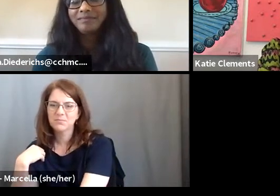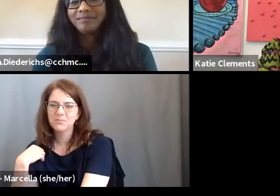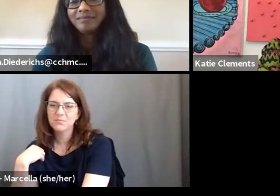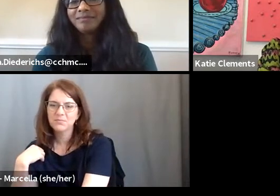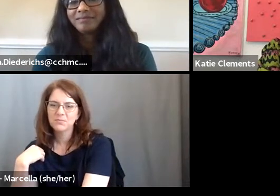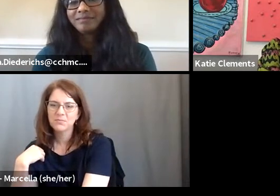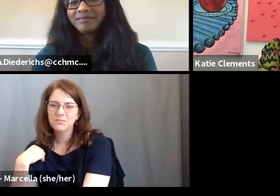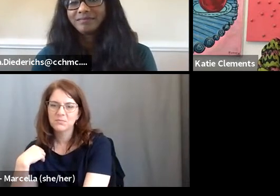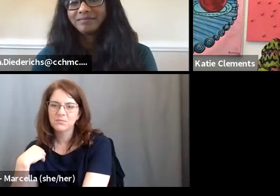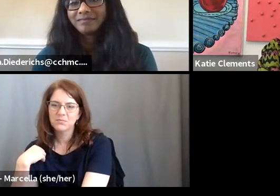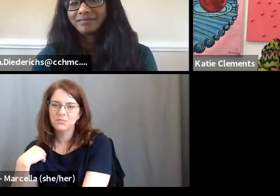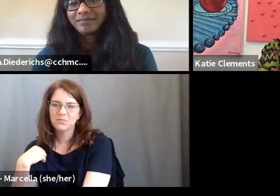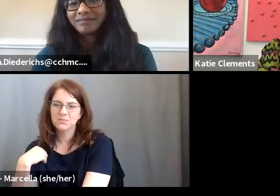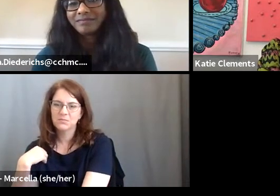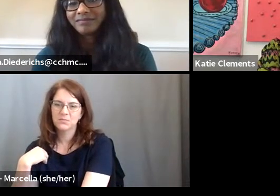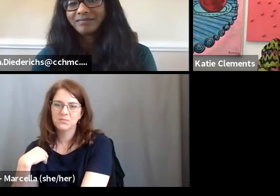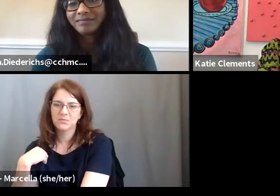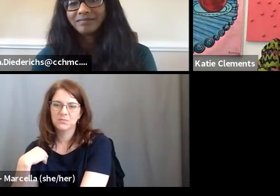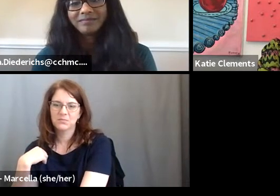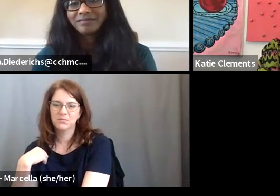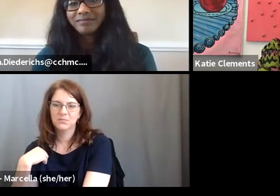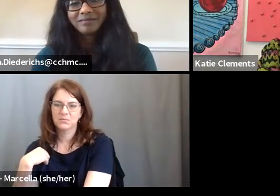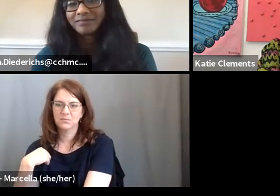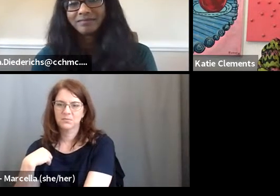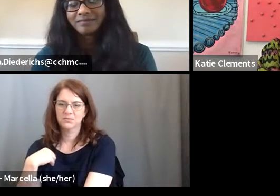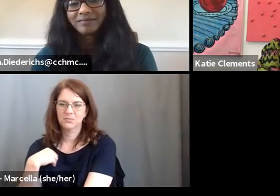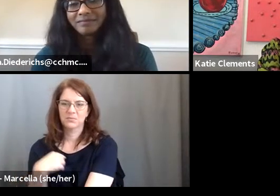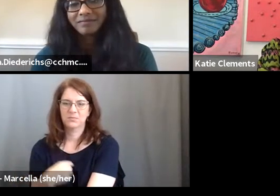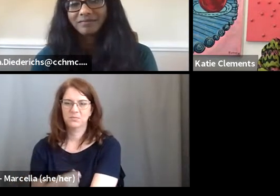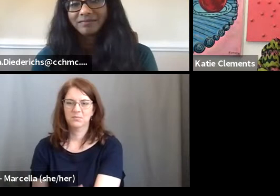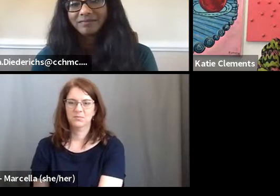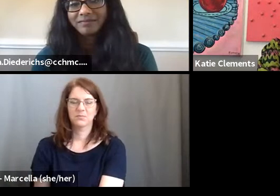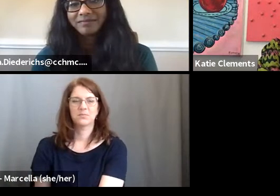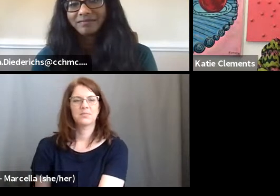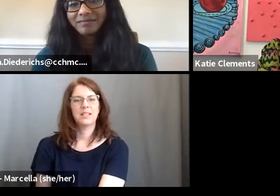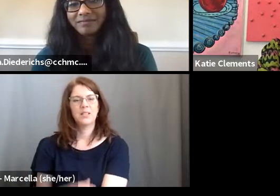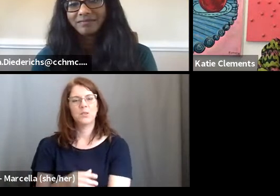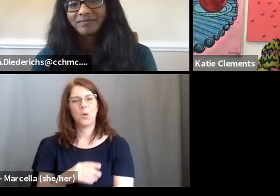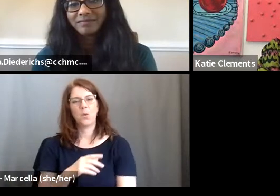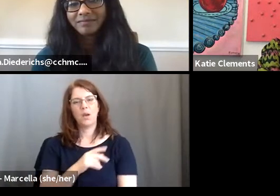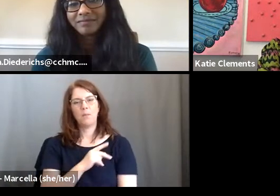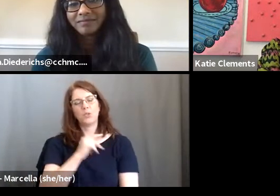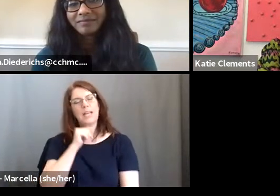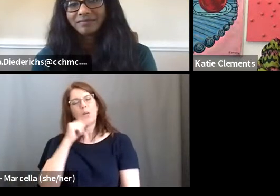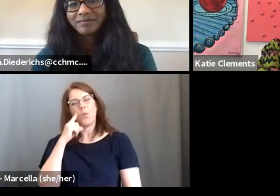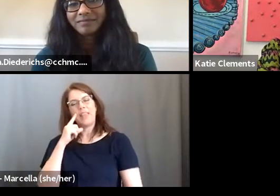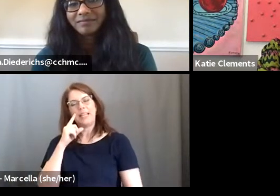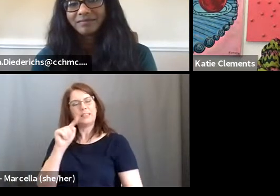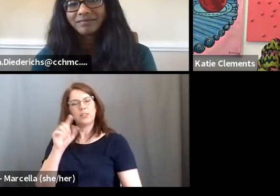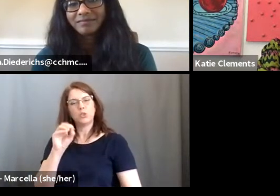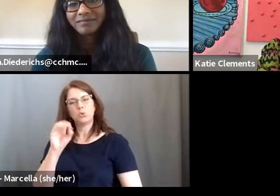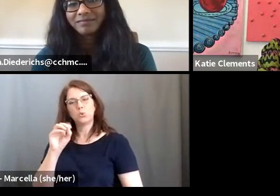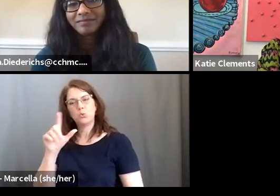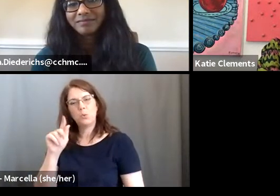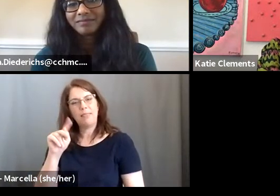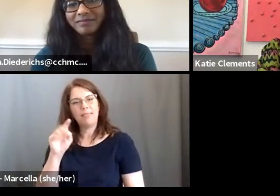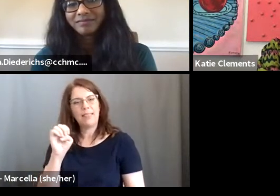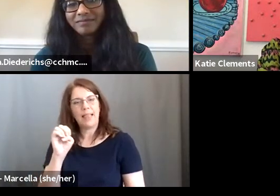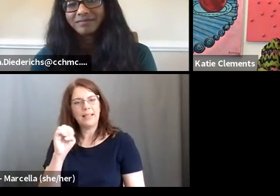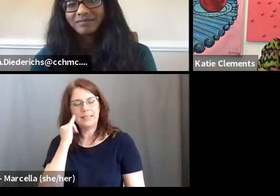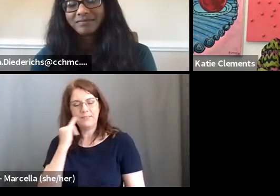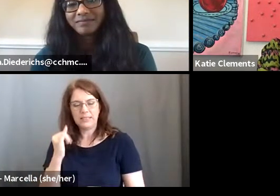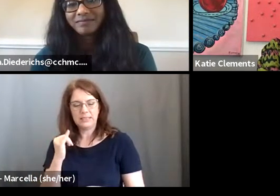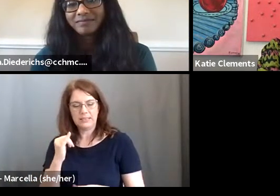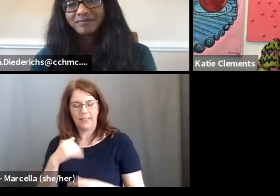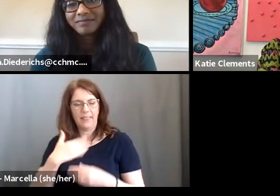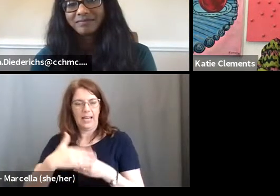You know, personally, I don't feel like it's ever too late. Um, if you're looking at whether it's the next career path